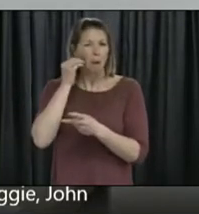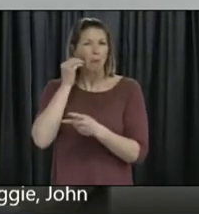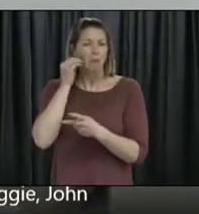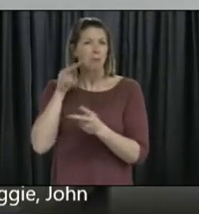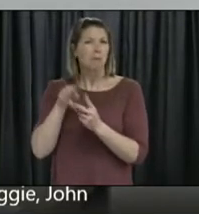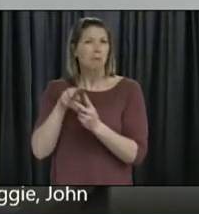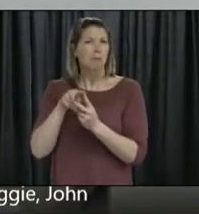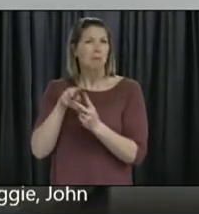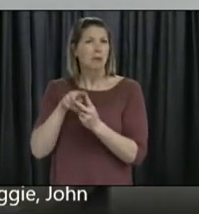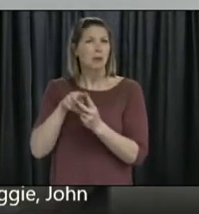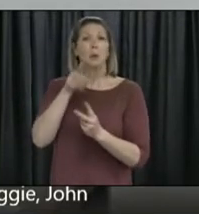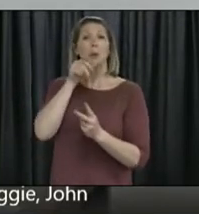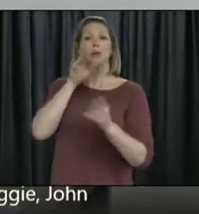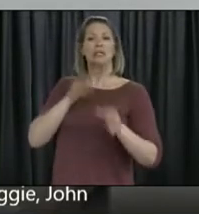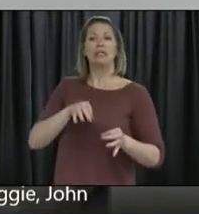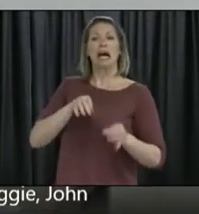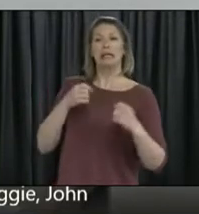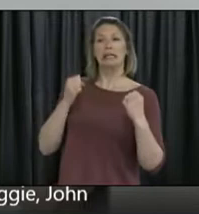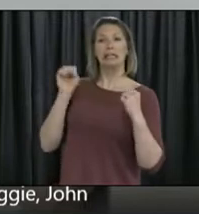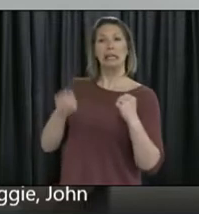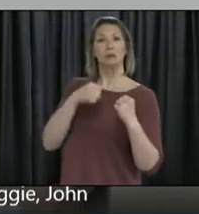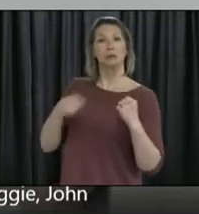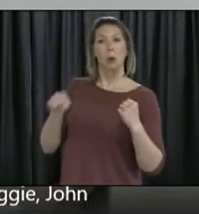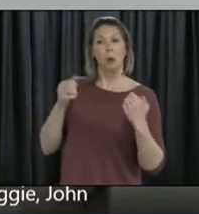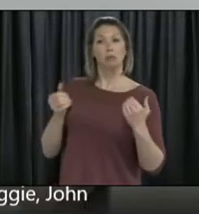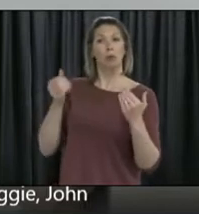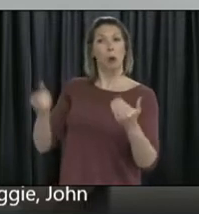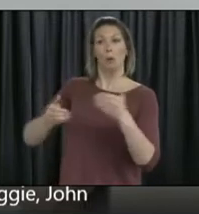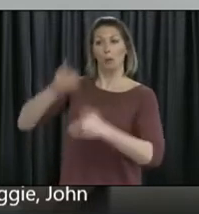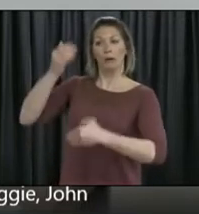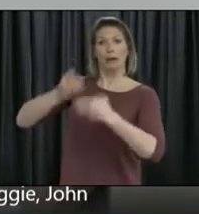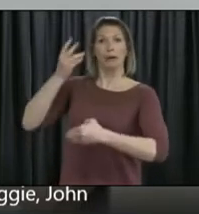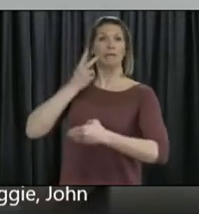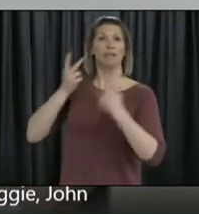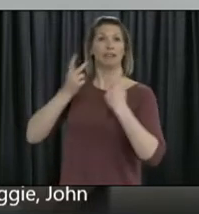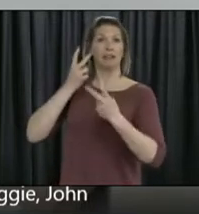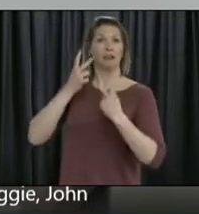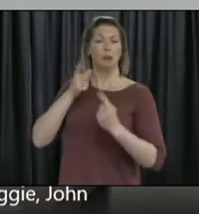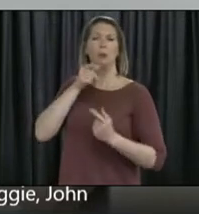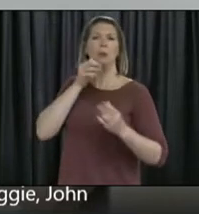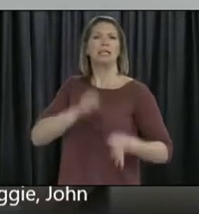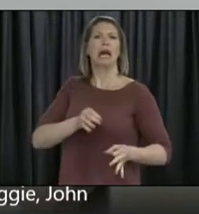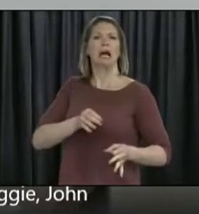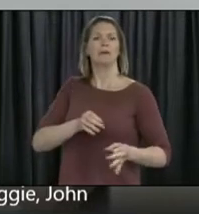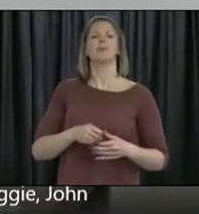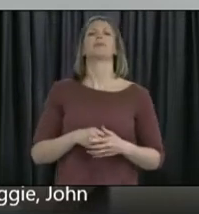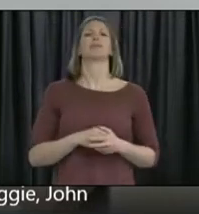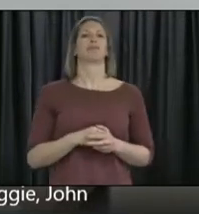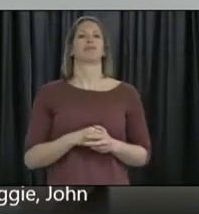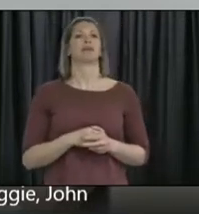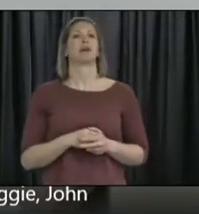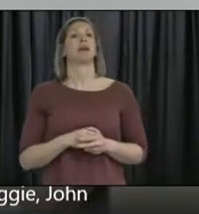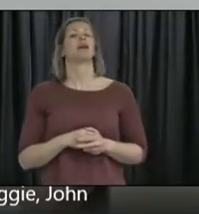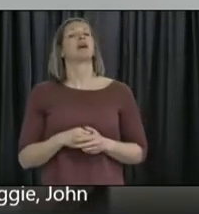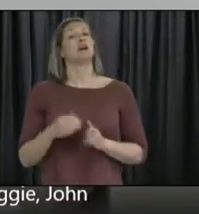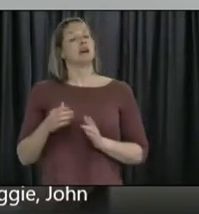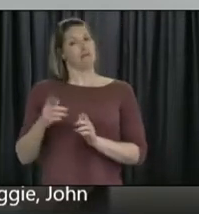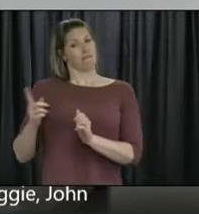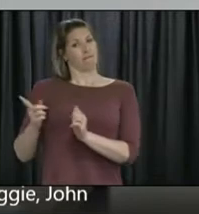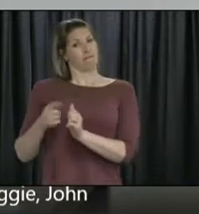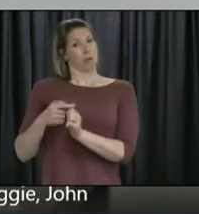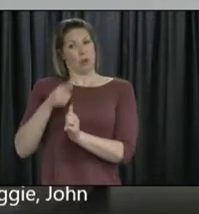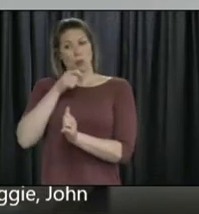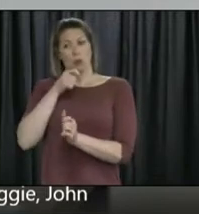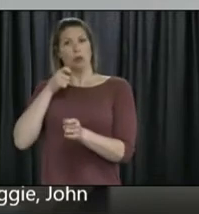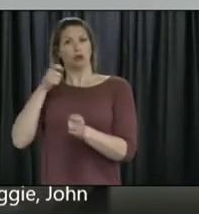to the facility's discretion? The long-term care issue is done through the regional health authorities, and we have